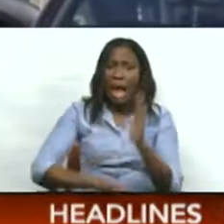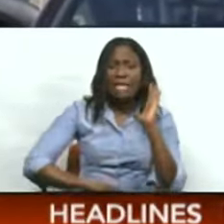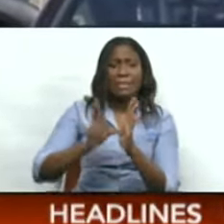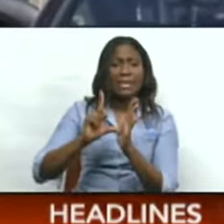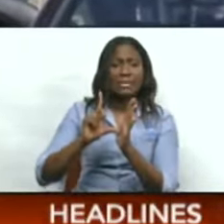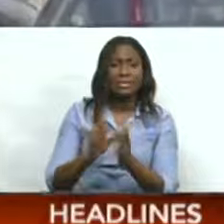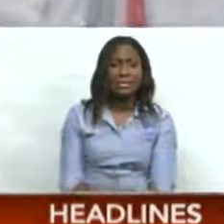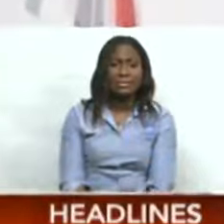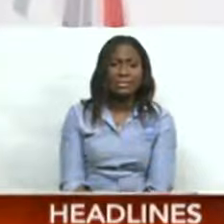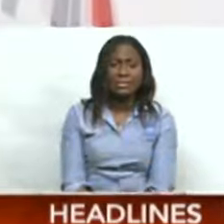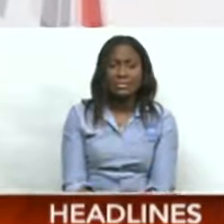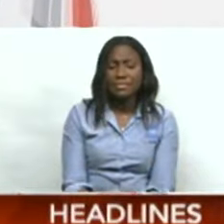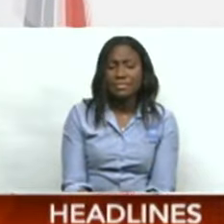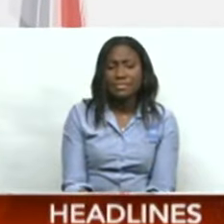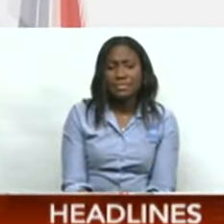minute.